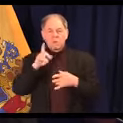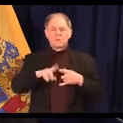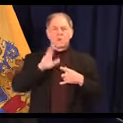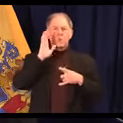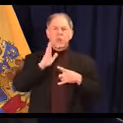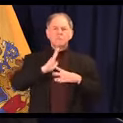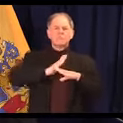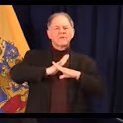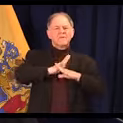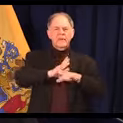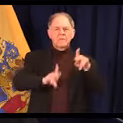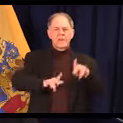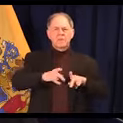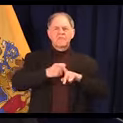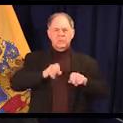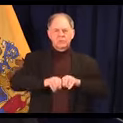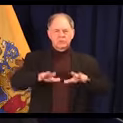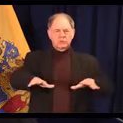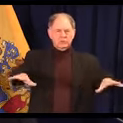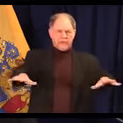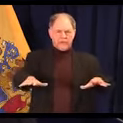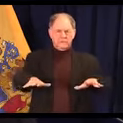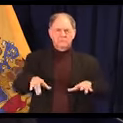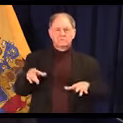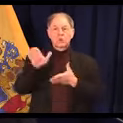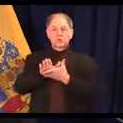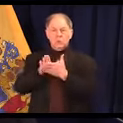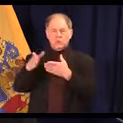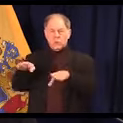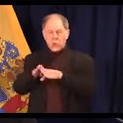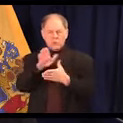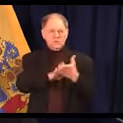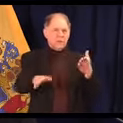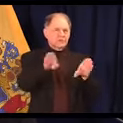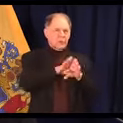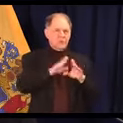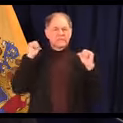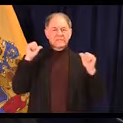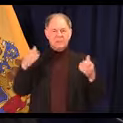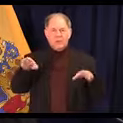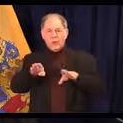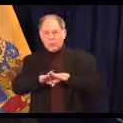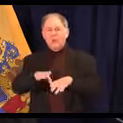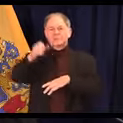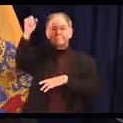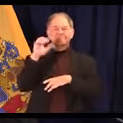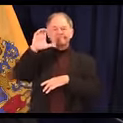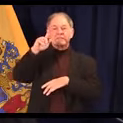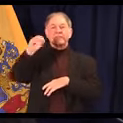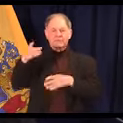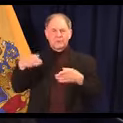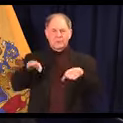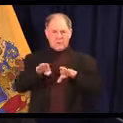novel coronavirus. Closing schools, colleges, restaurants, gyms, and casinos are sound